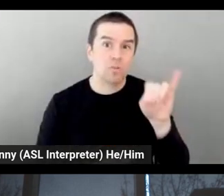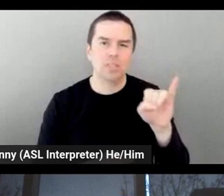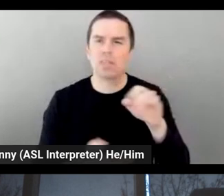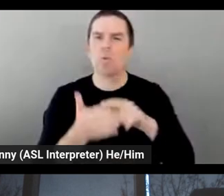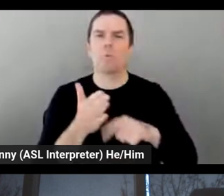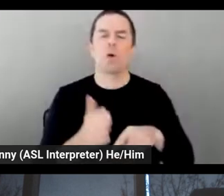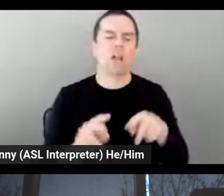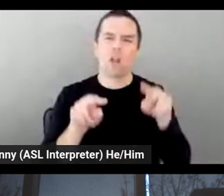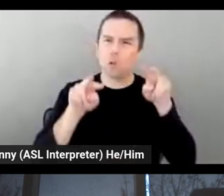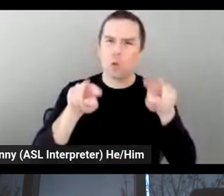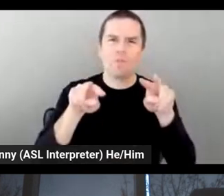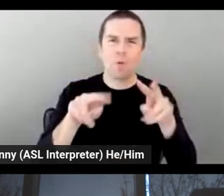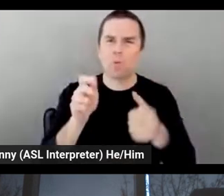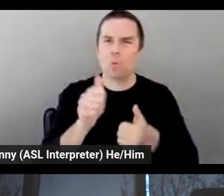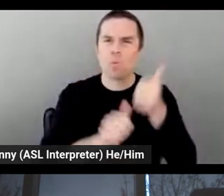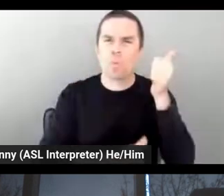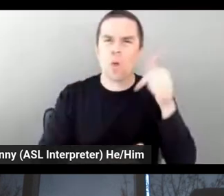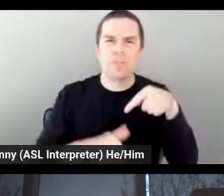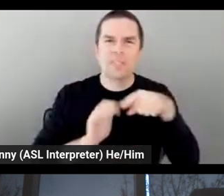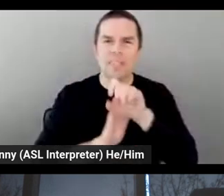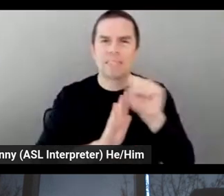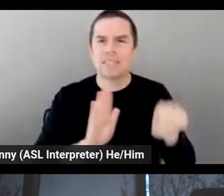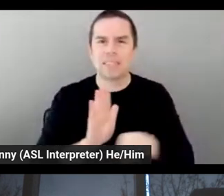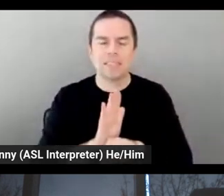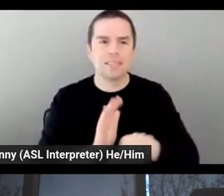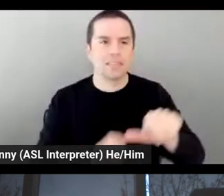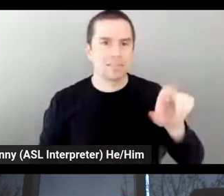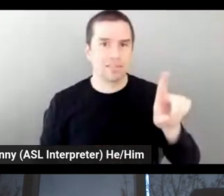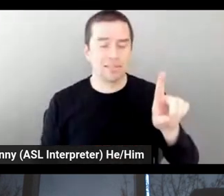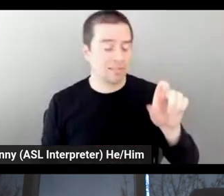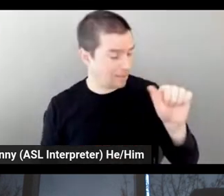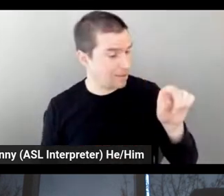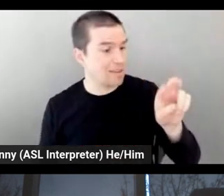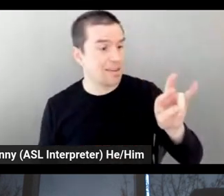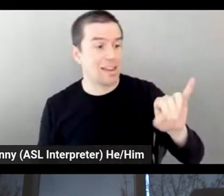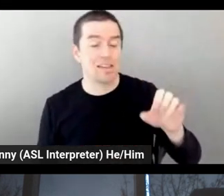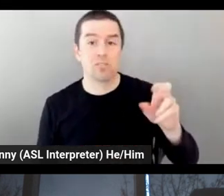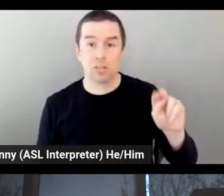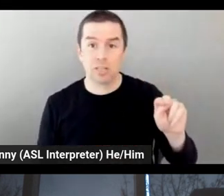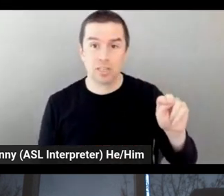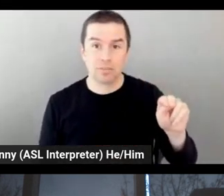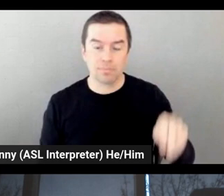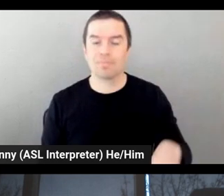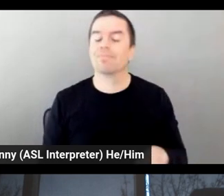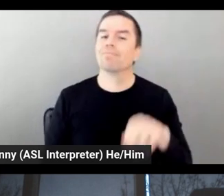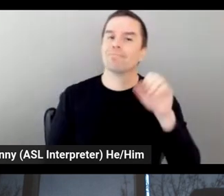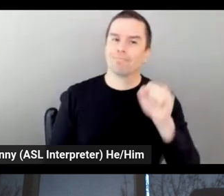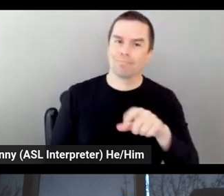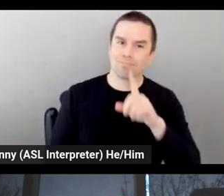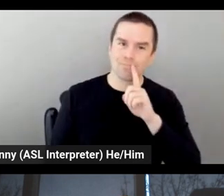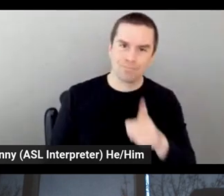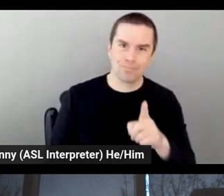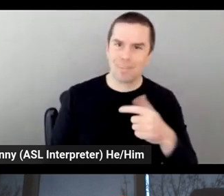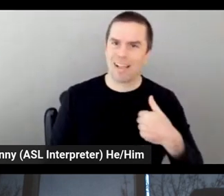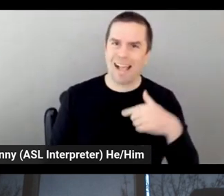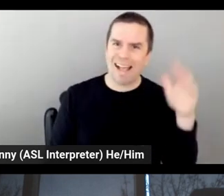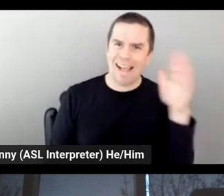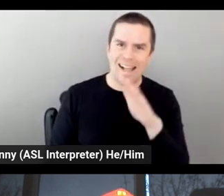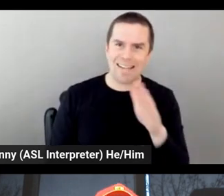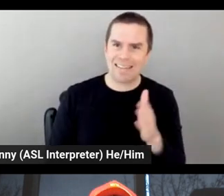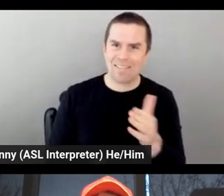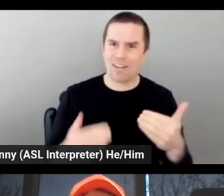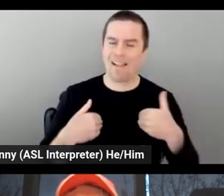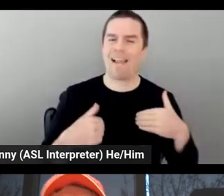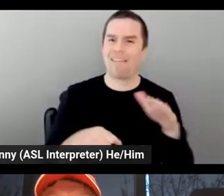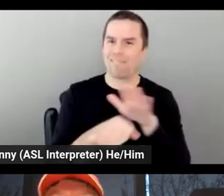Yeah. Again, and I'm sure Stefano would relate to this, you know, I can never get enough news. You know, I'm